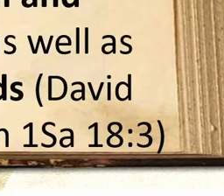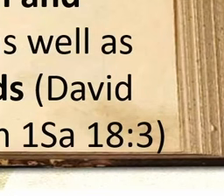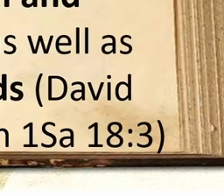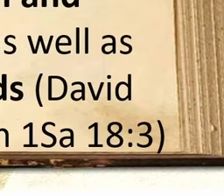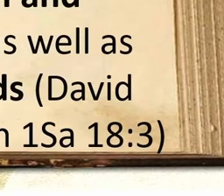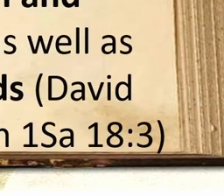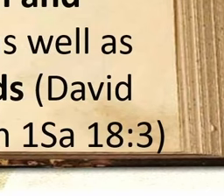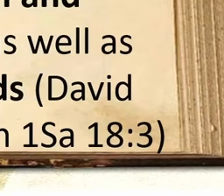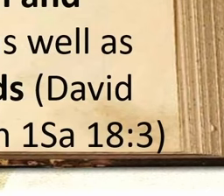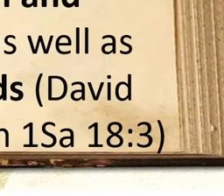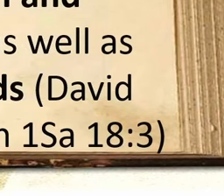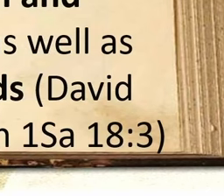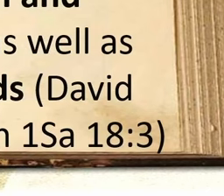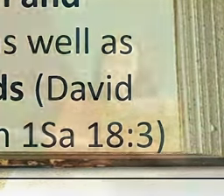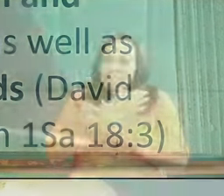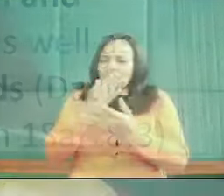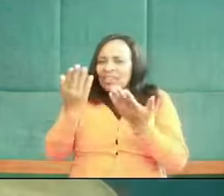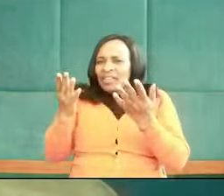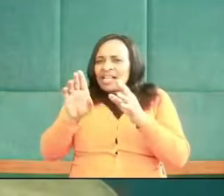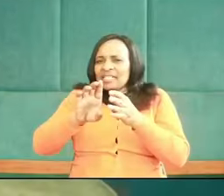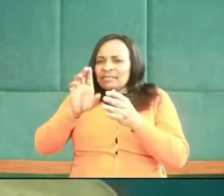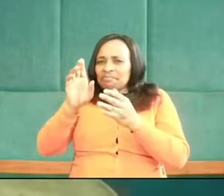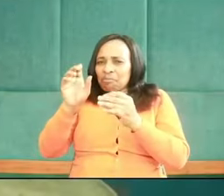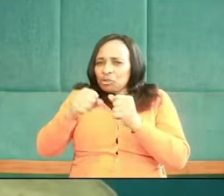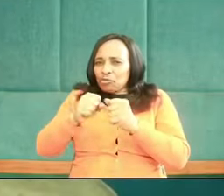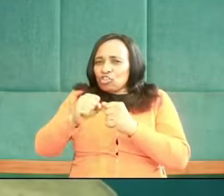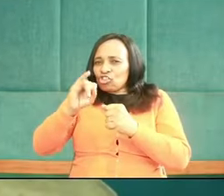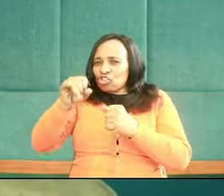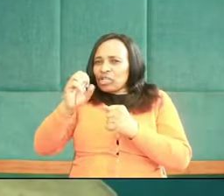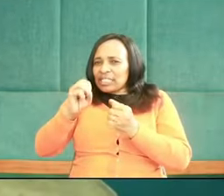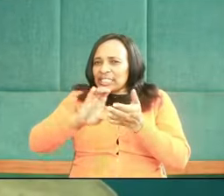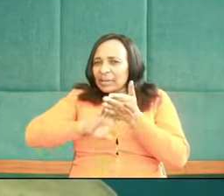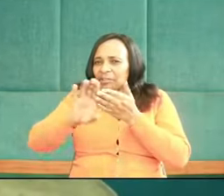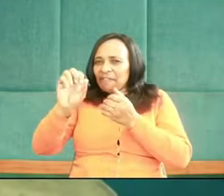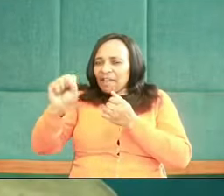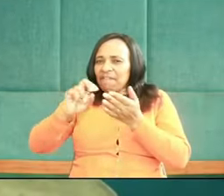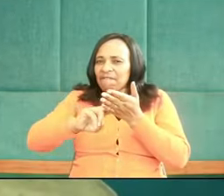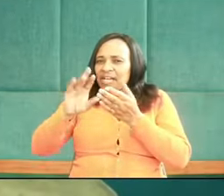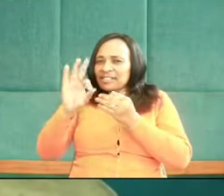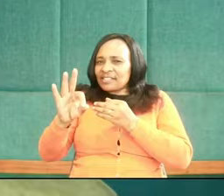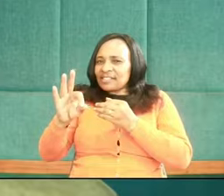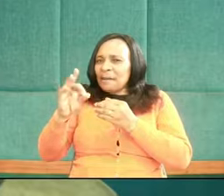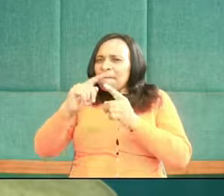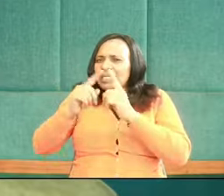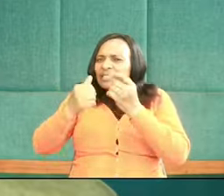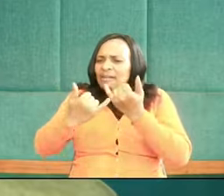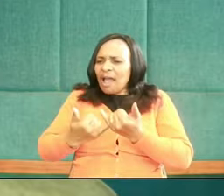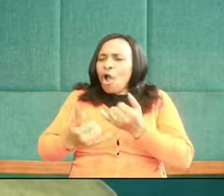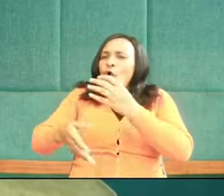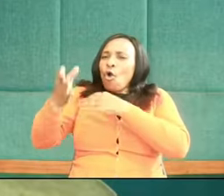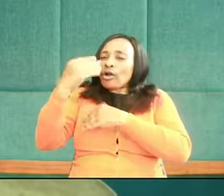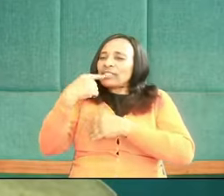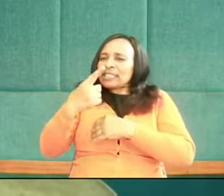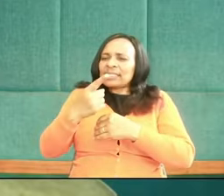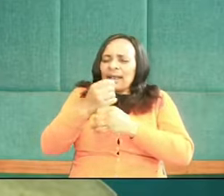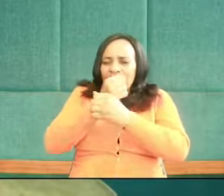like David and Jonathan in 1st Psalm chapter 18 verse 3. So God says love mercy.